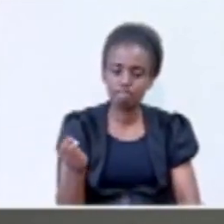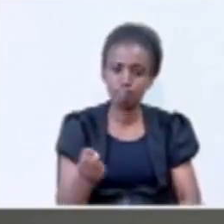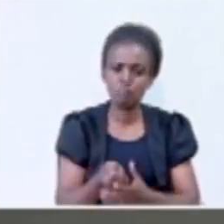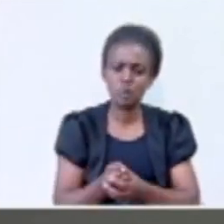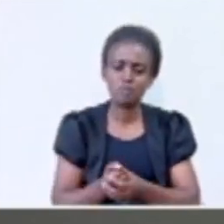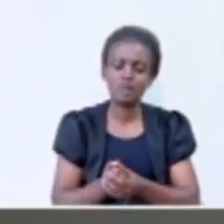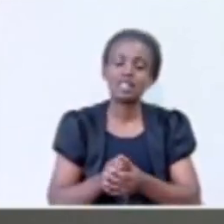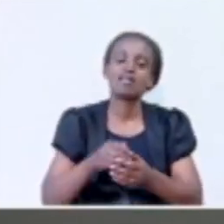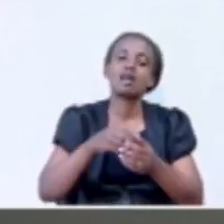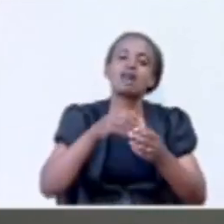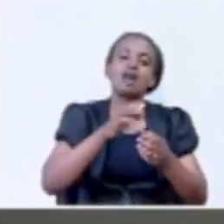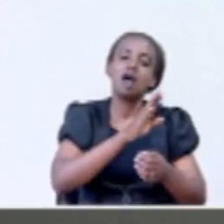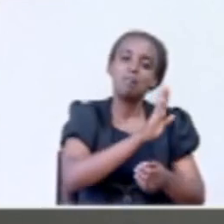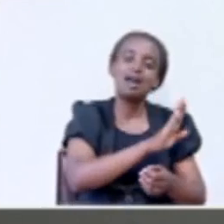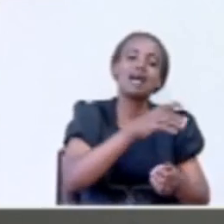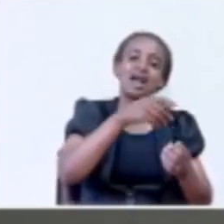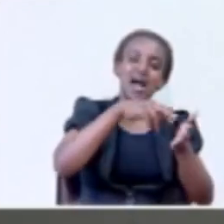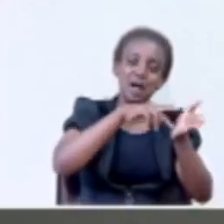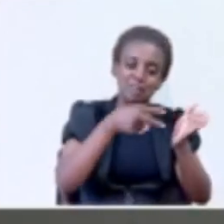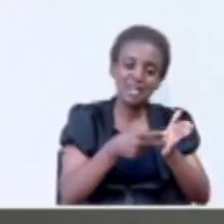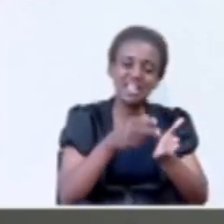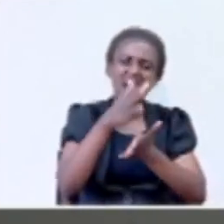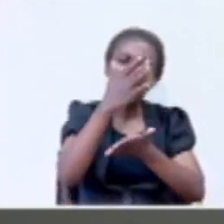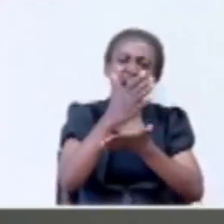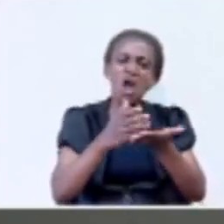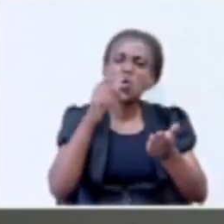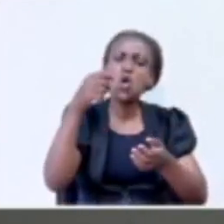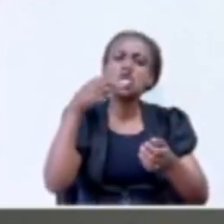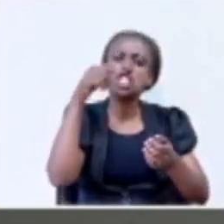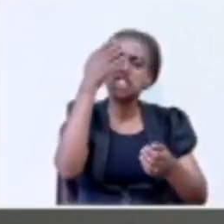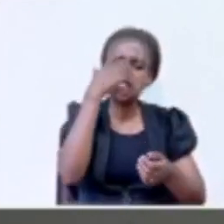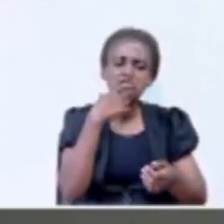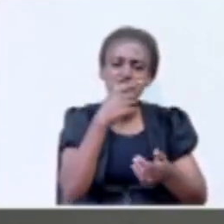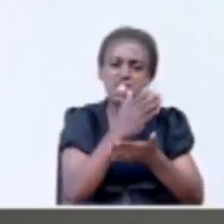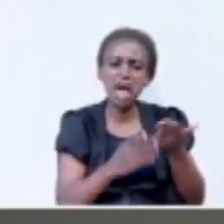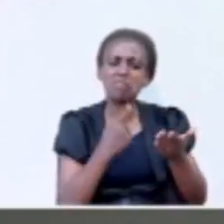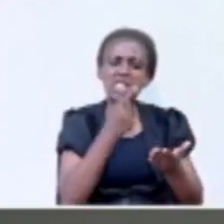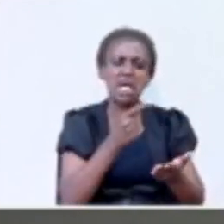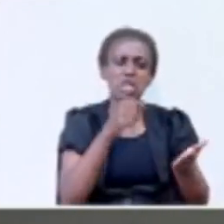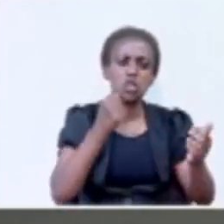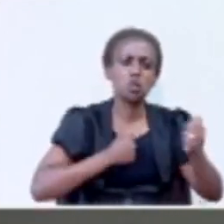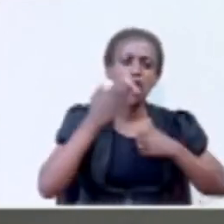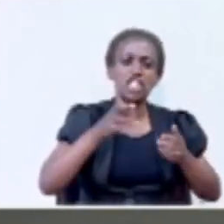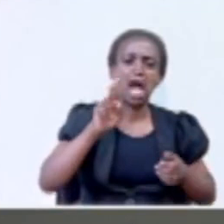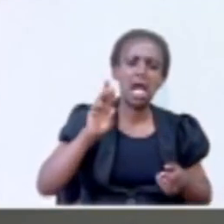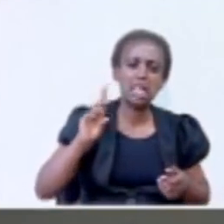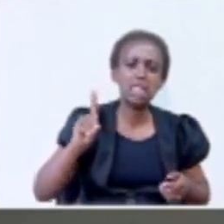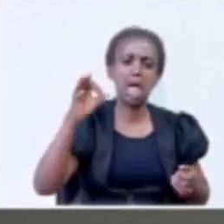What I mean is, how could somebody be talking about Rwandans, or RADF,